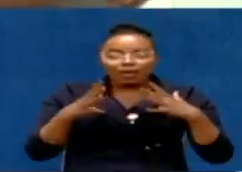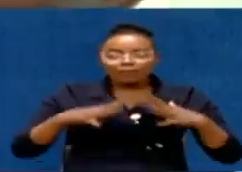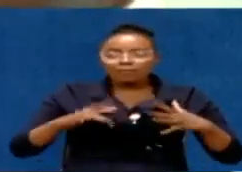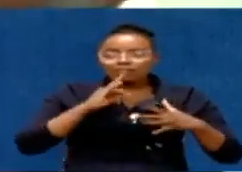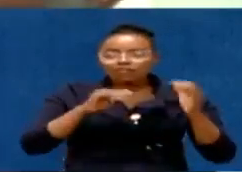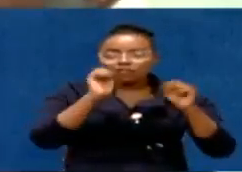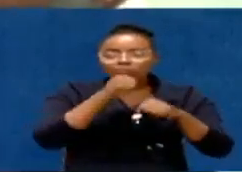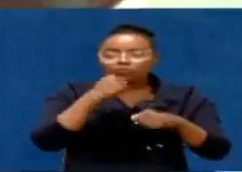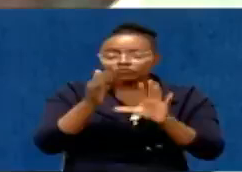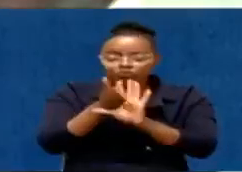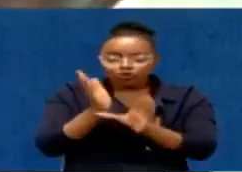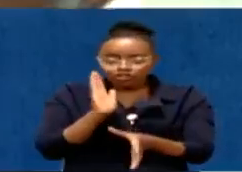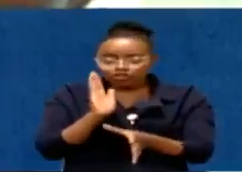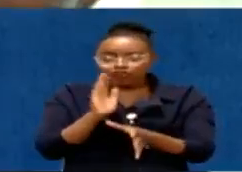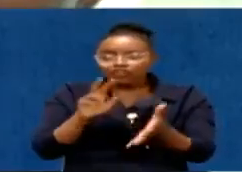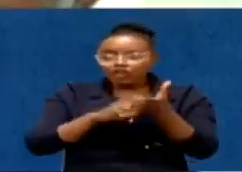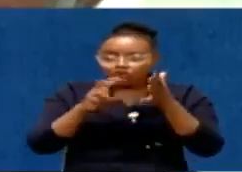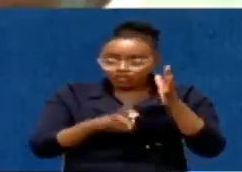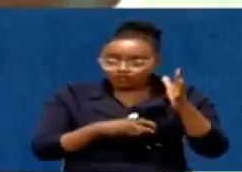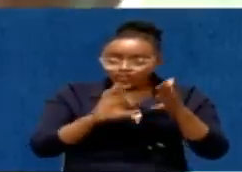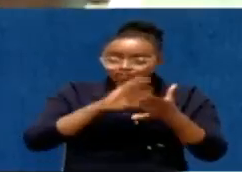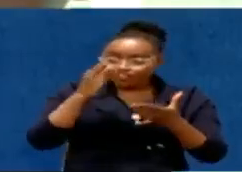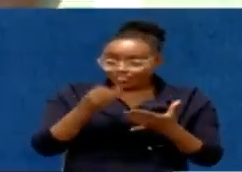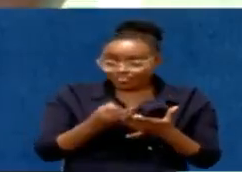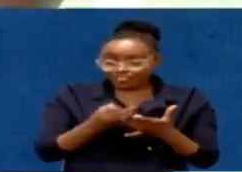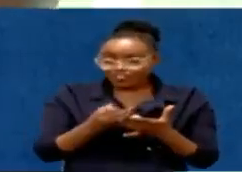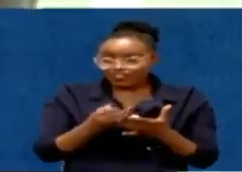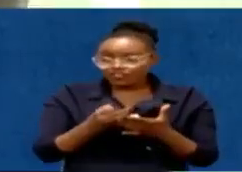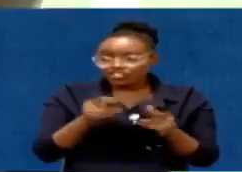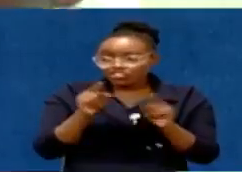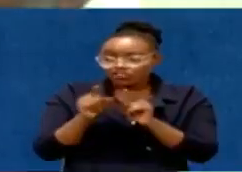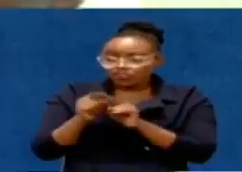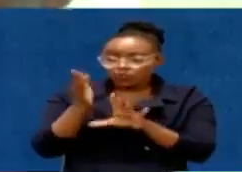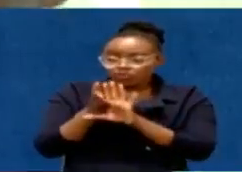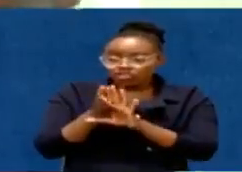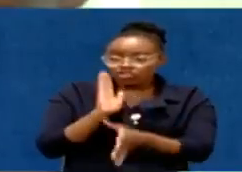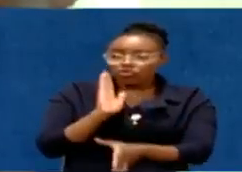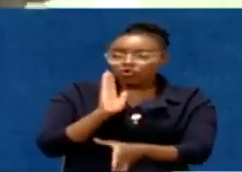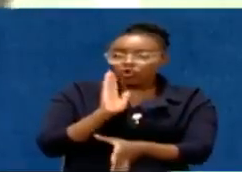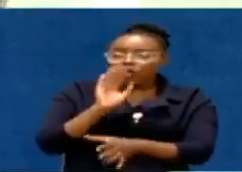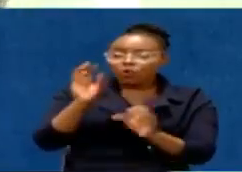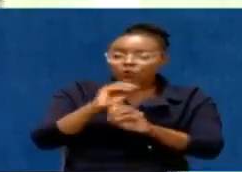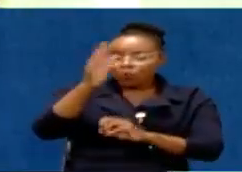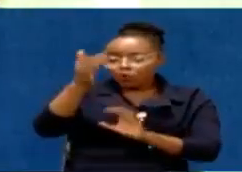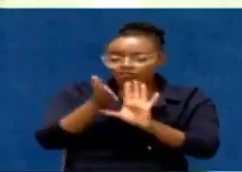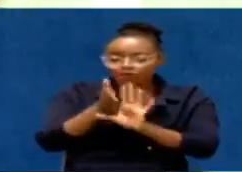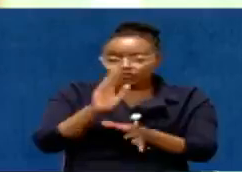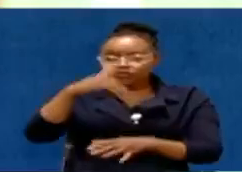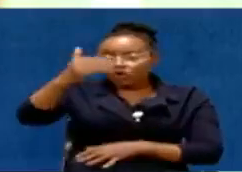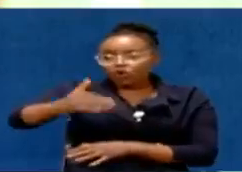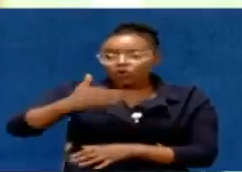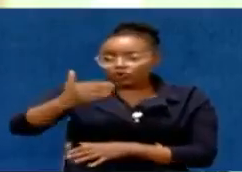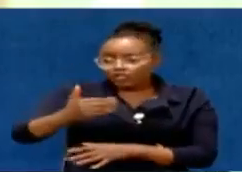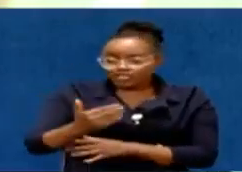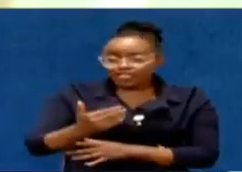I cannot withdraw, contractually, the withdrawal is not due because the withdrawal is always